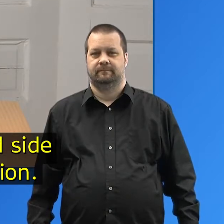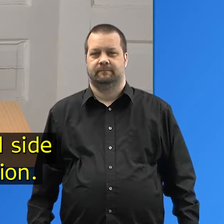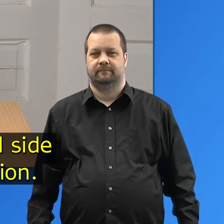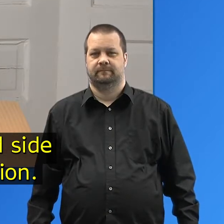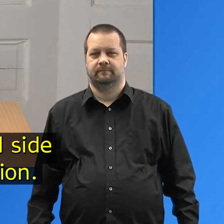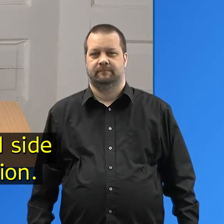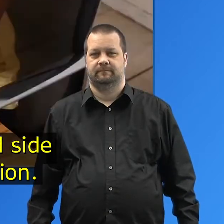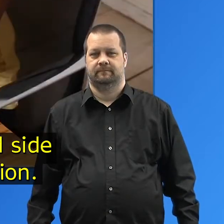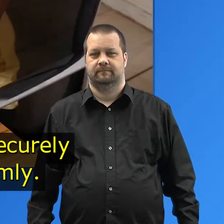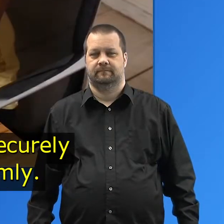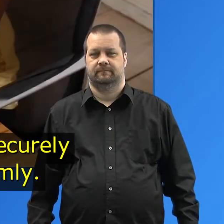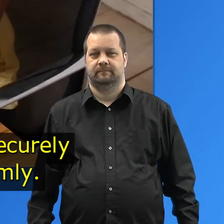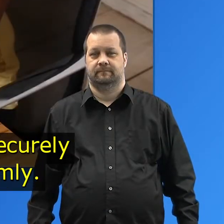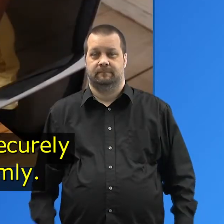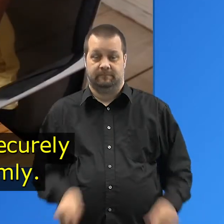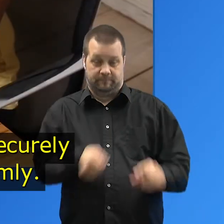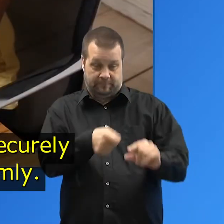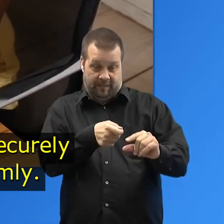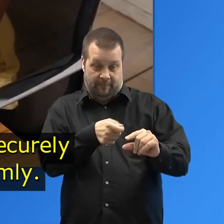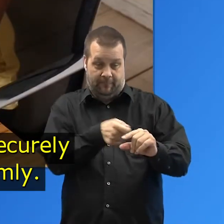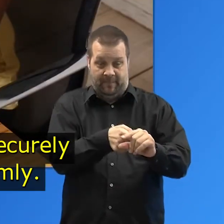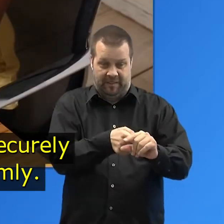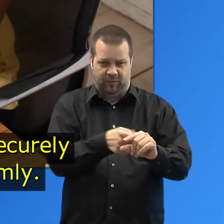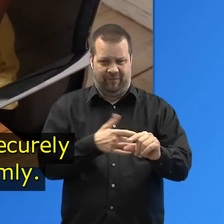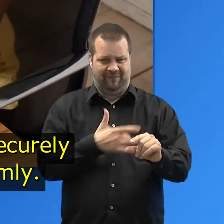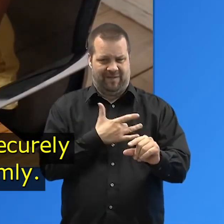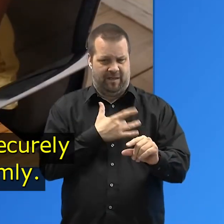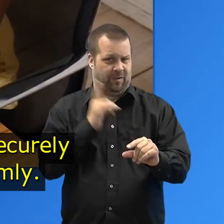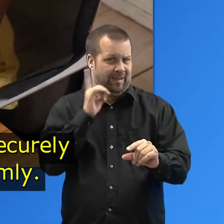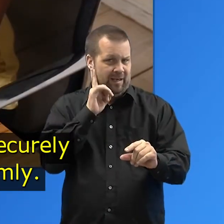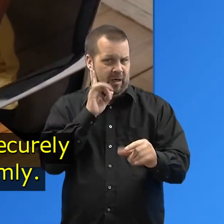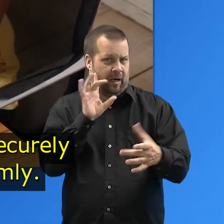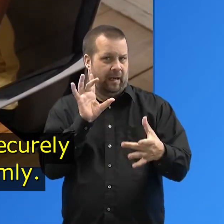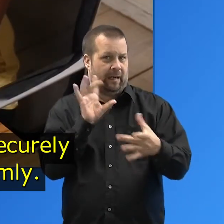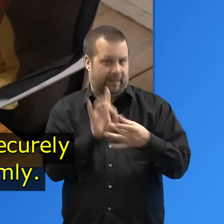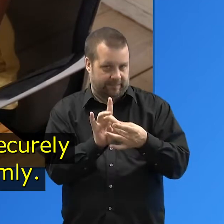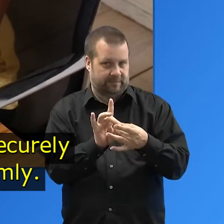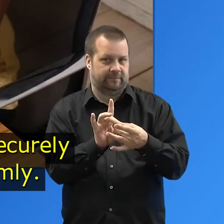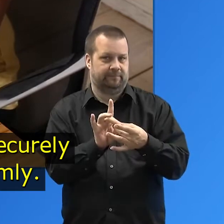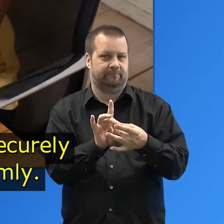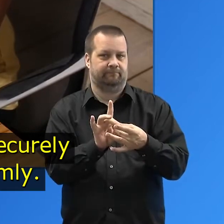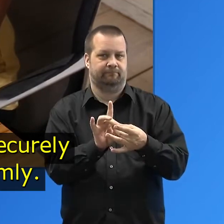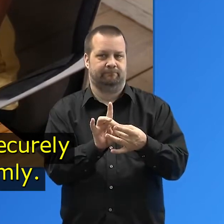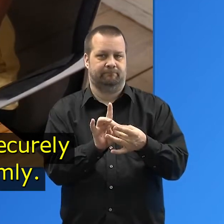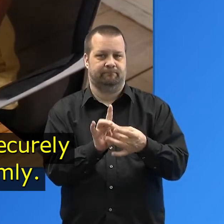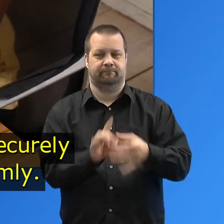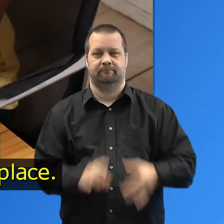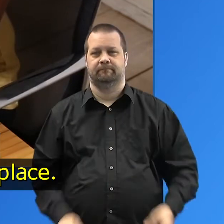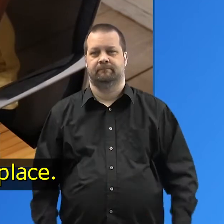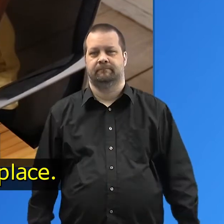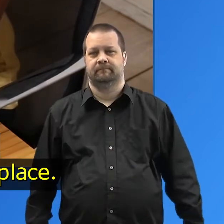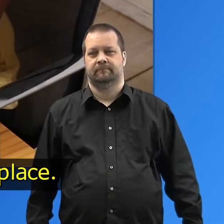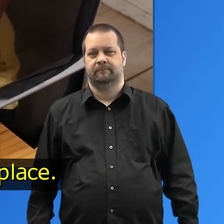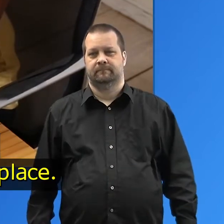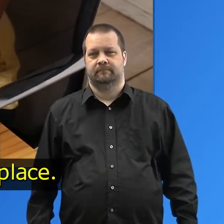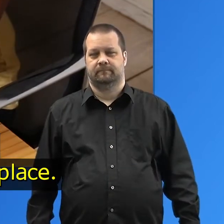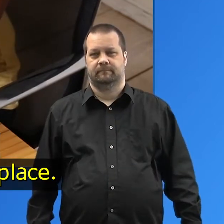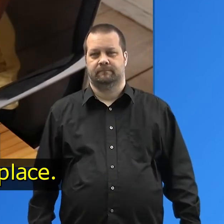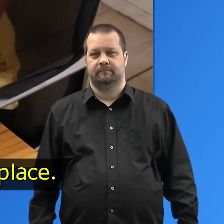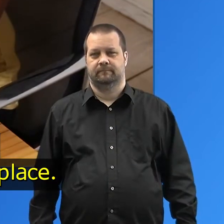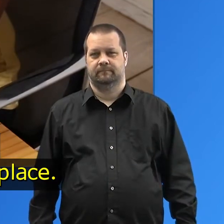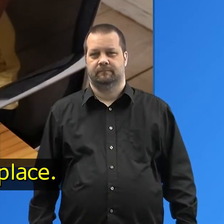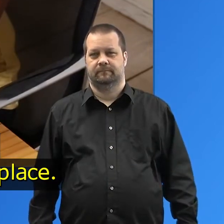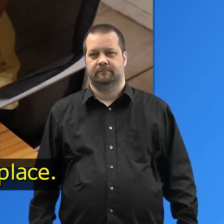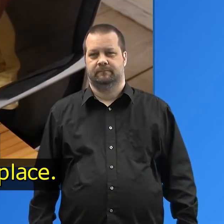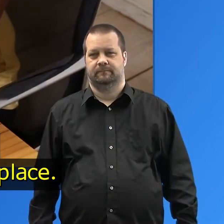indentation. Push the power plug securely into the left side firmly. You should feel